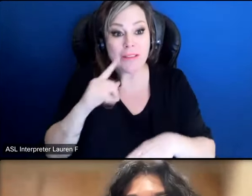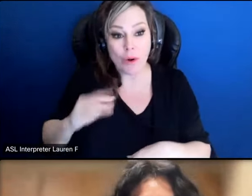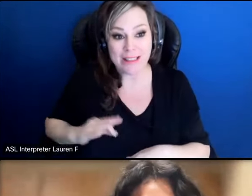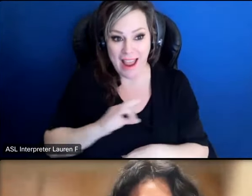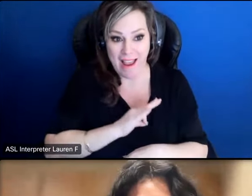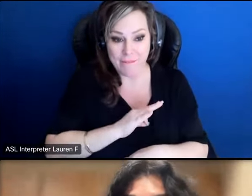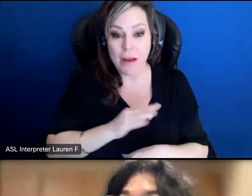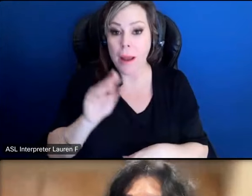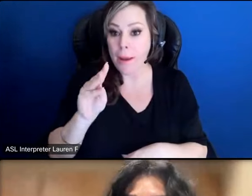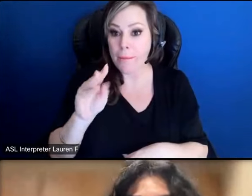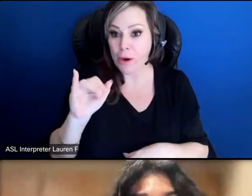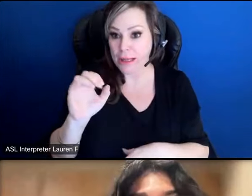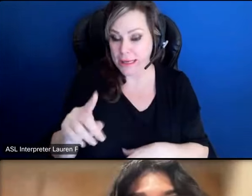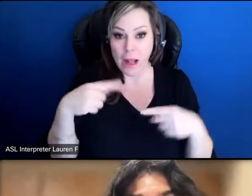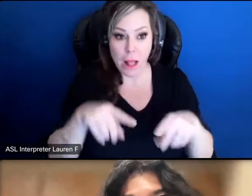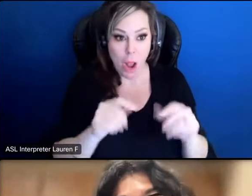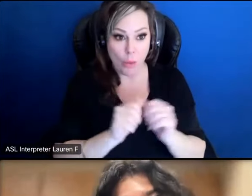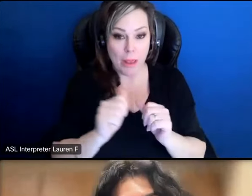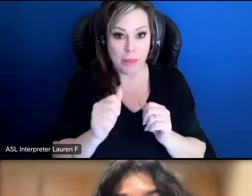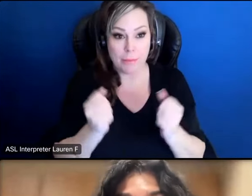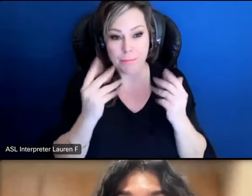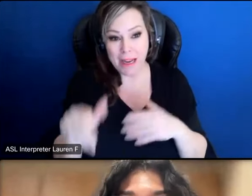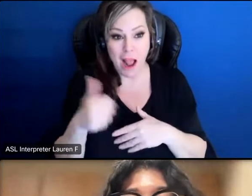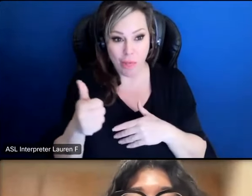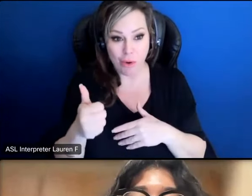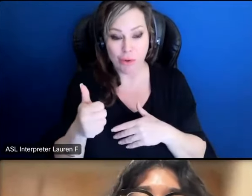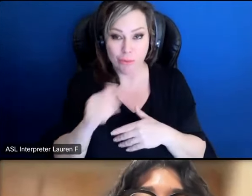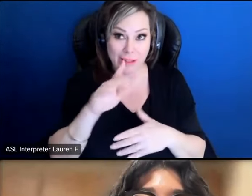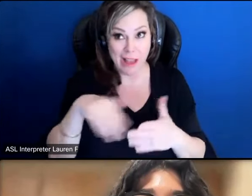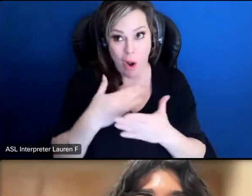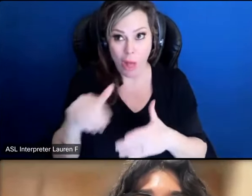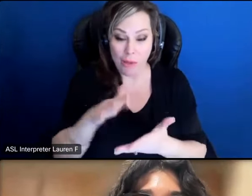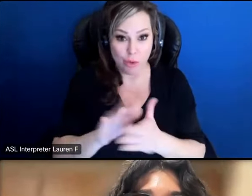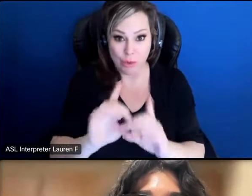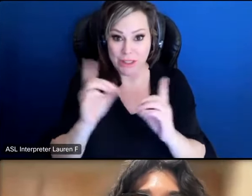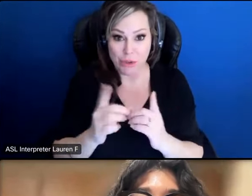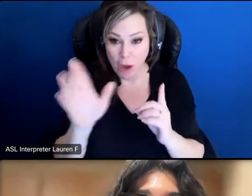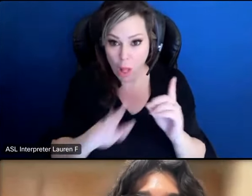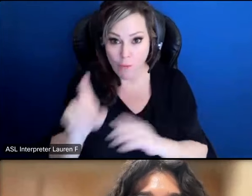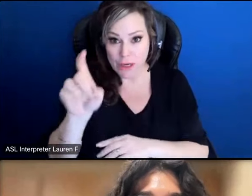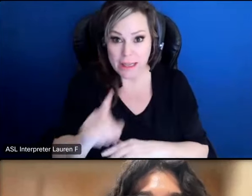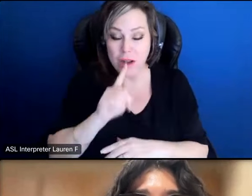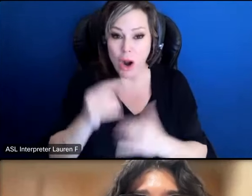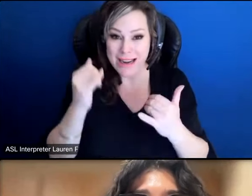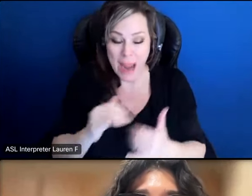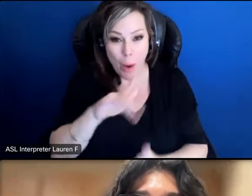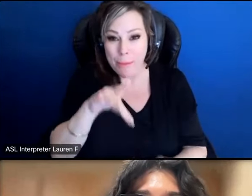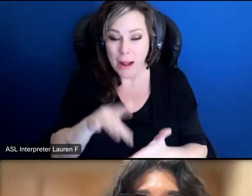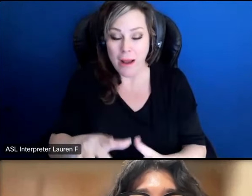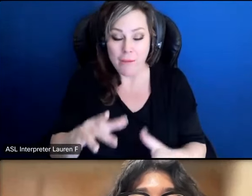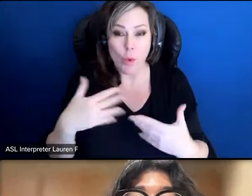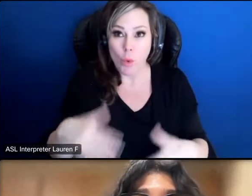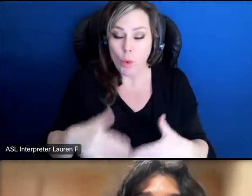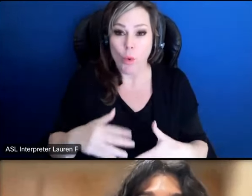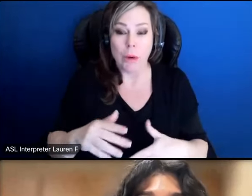mayner isd along with many many including all other school districts across central texas are in the middle of this crucial planning process